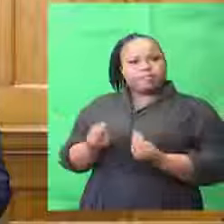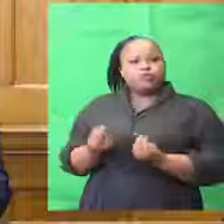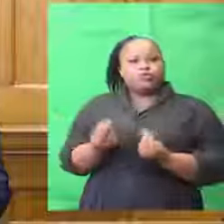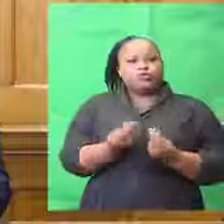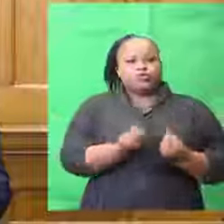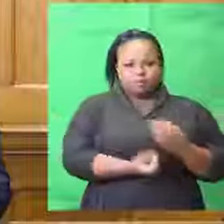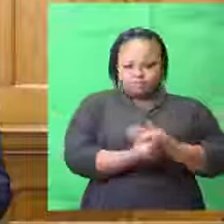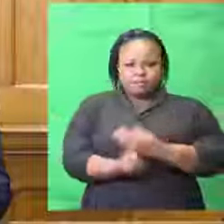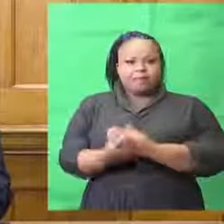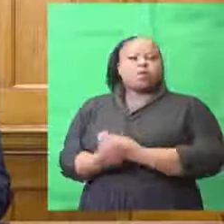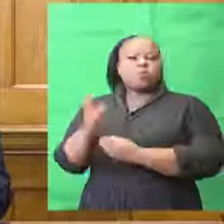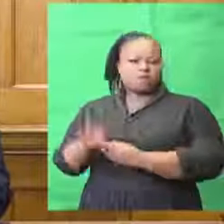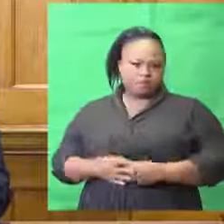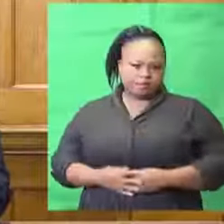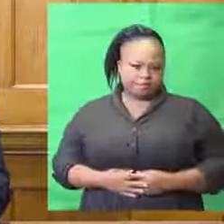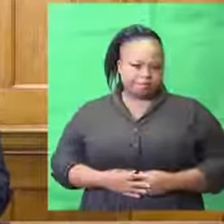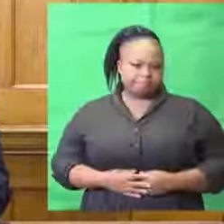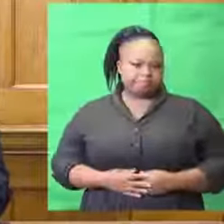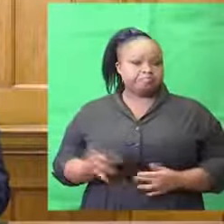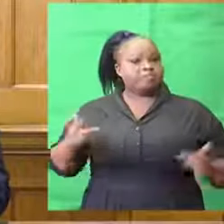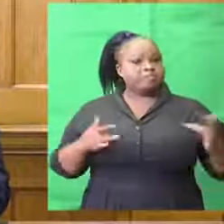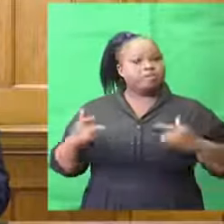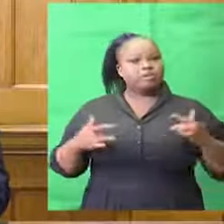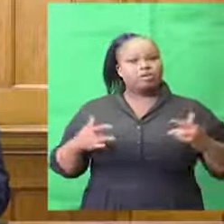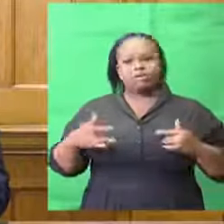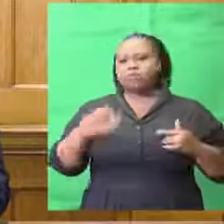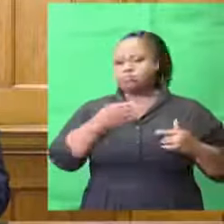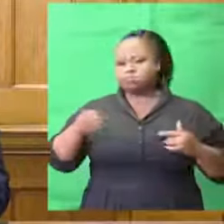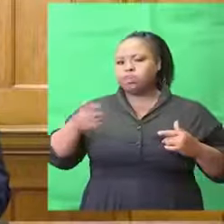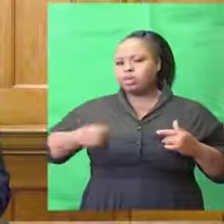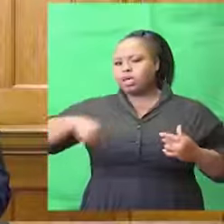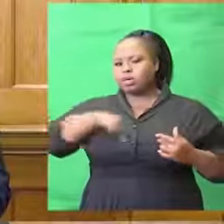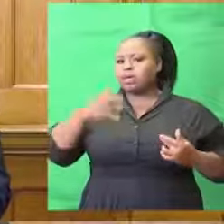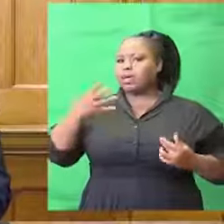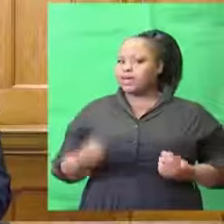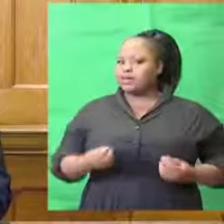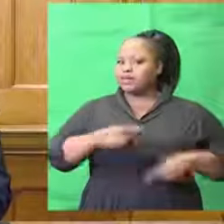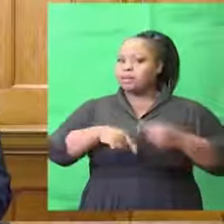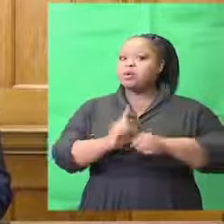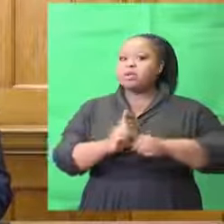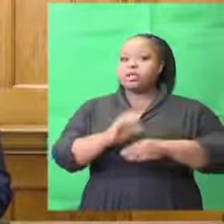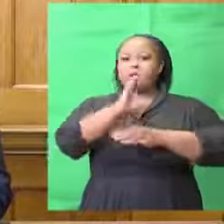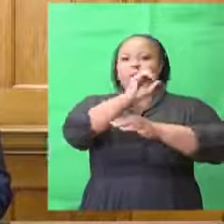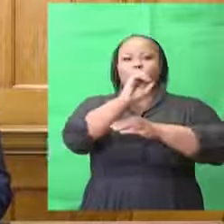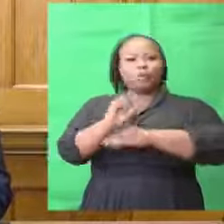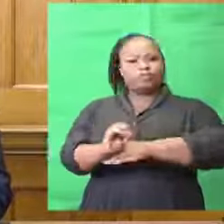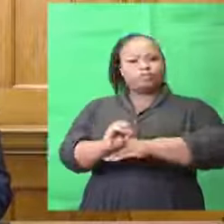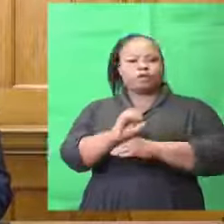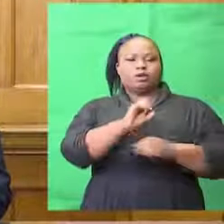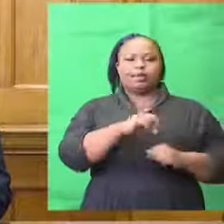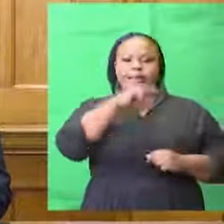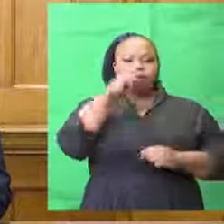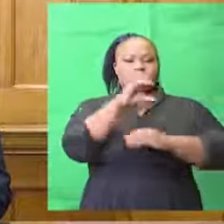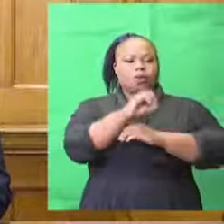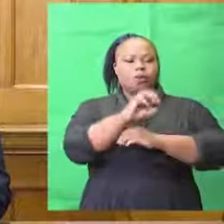There are several concerns about the Omicron variant and we are still not